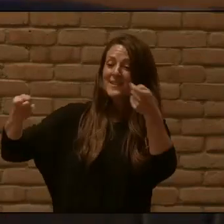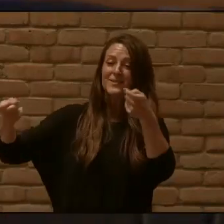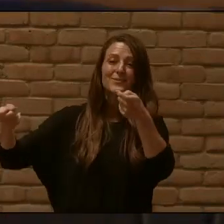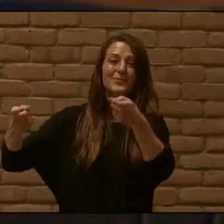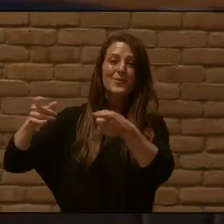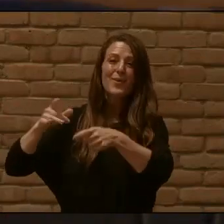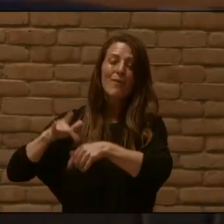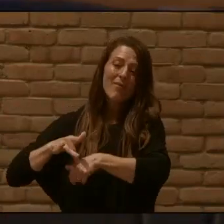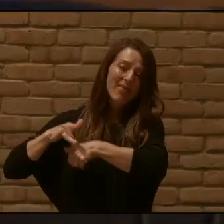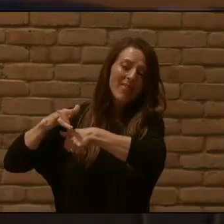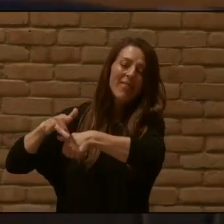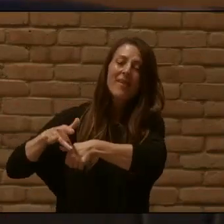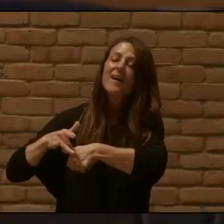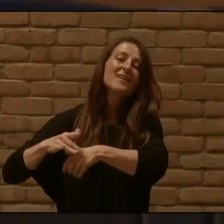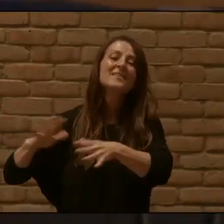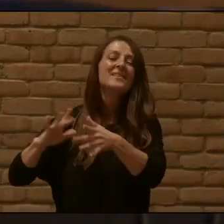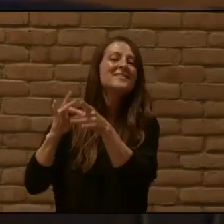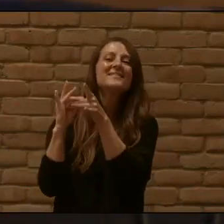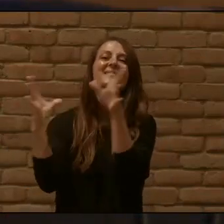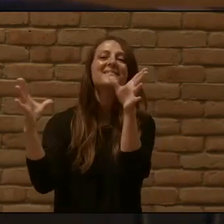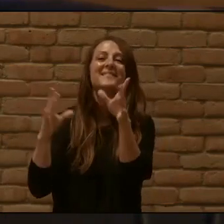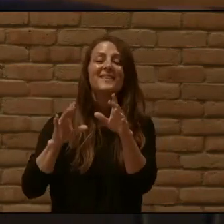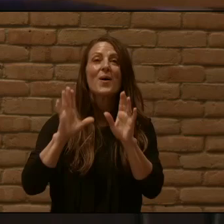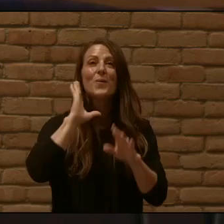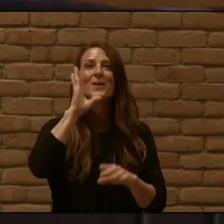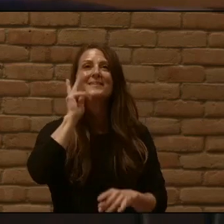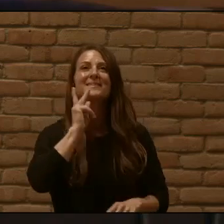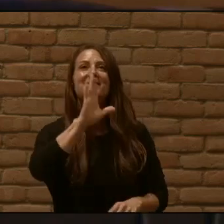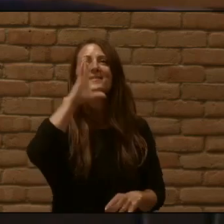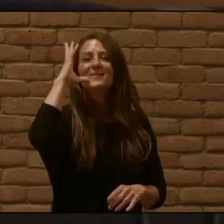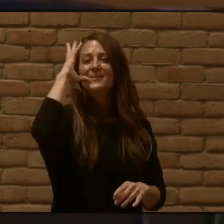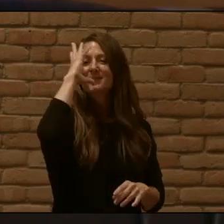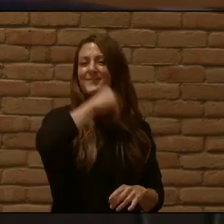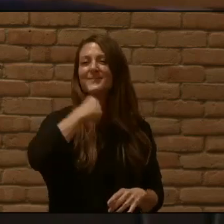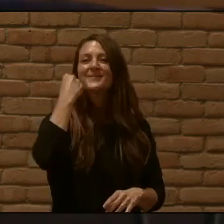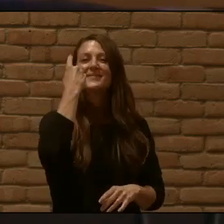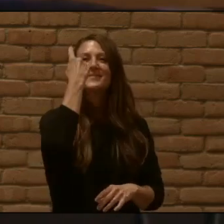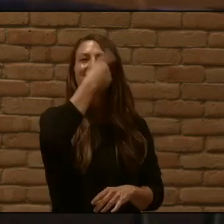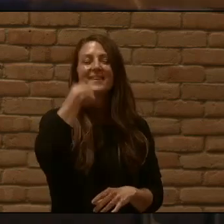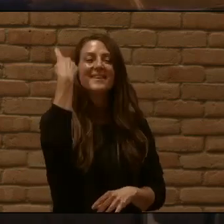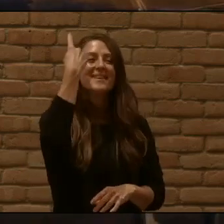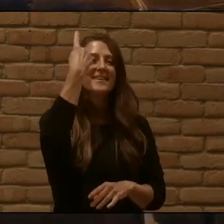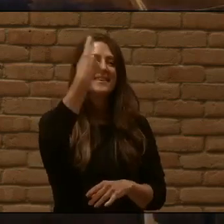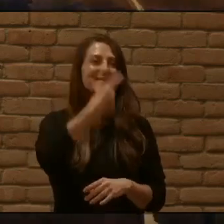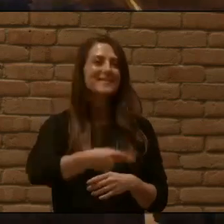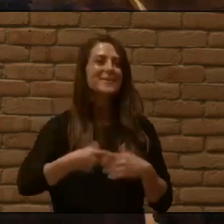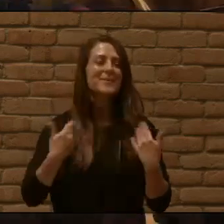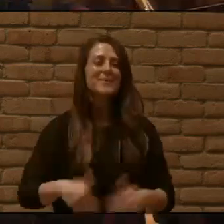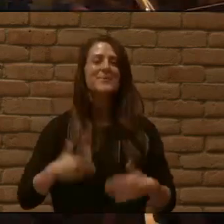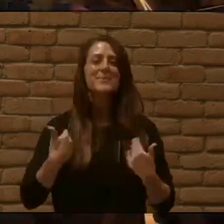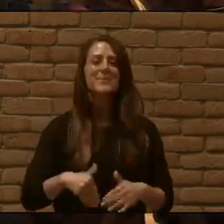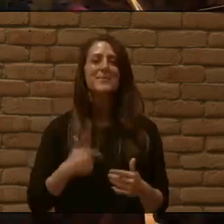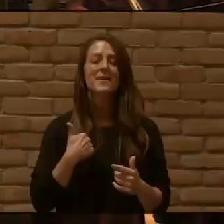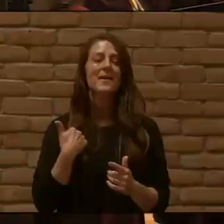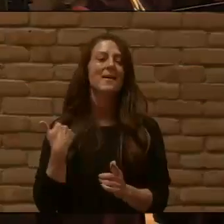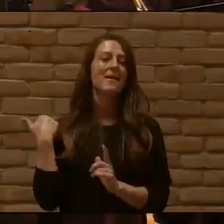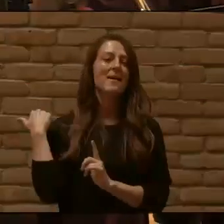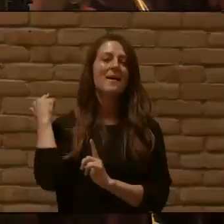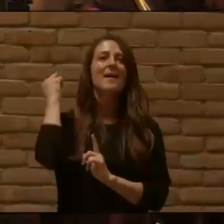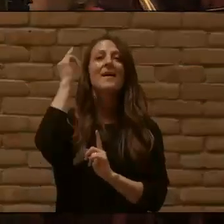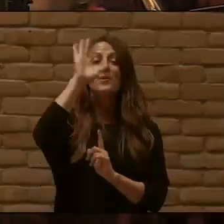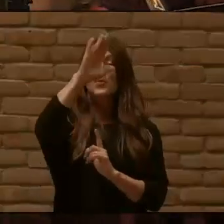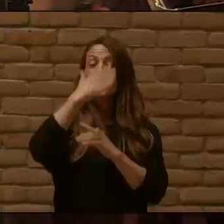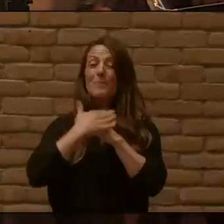see thy lovely face Lord and in the blood